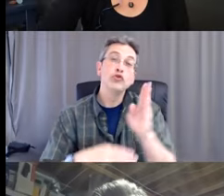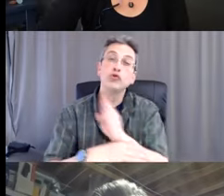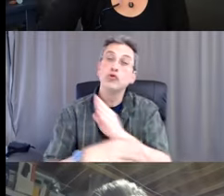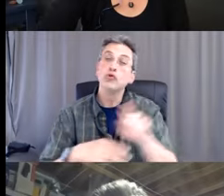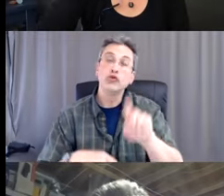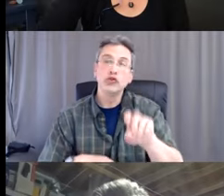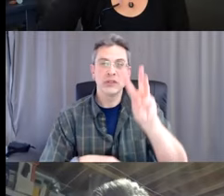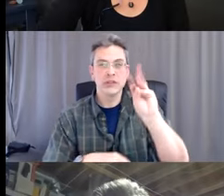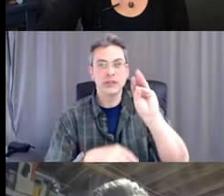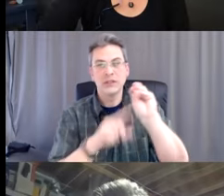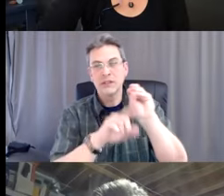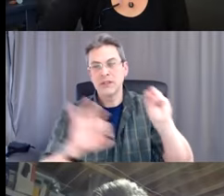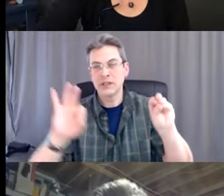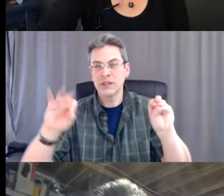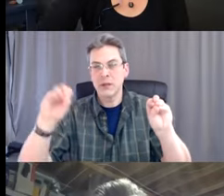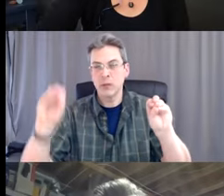alcohol.